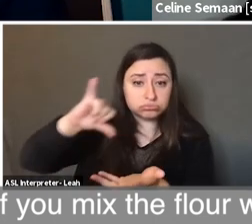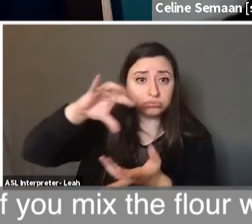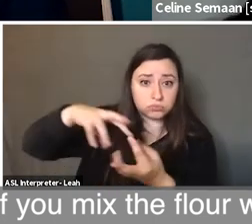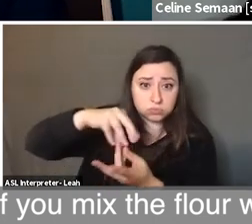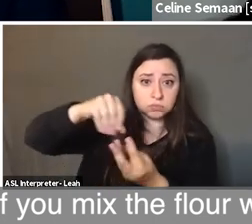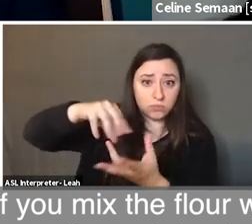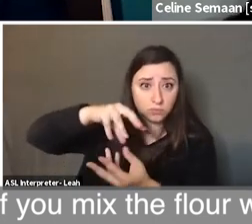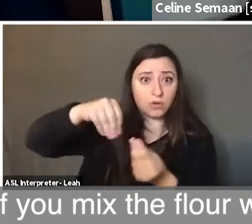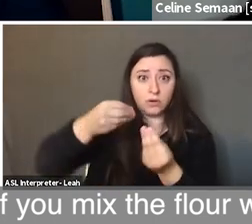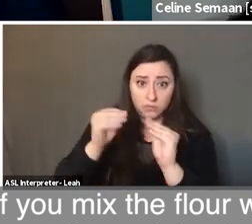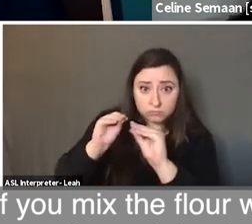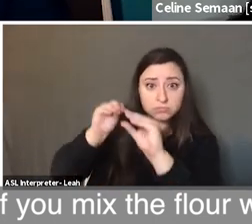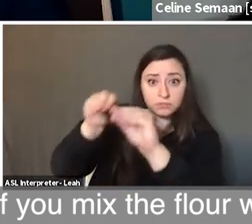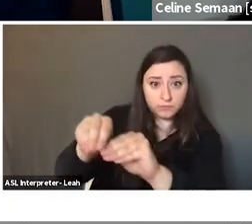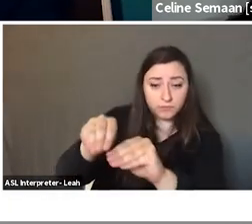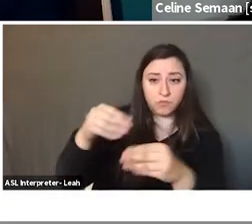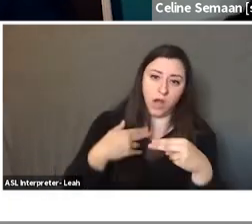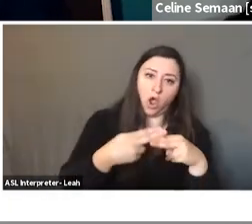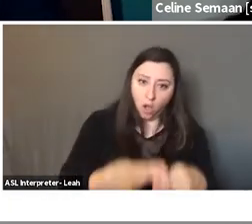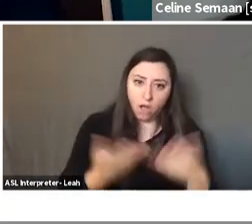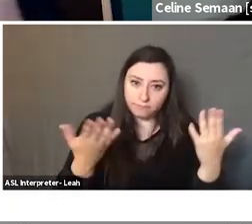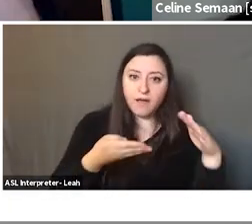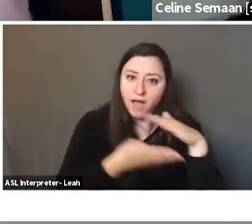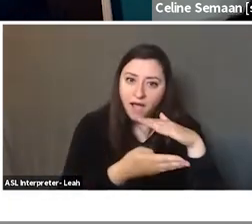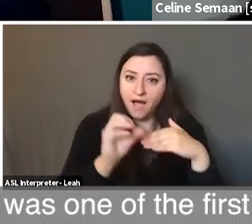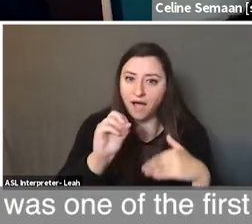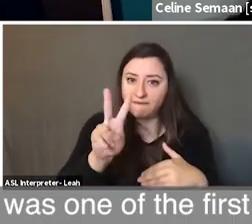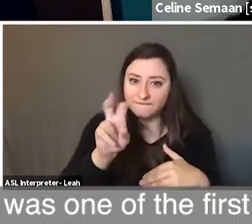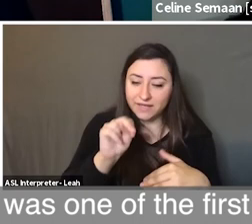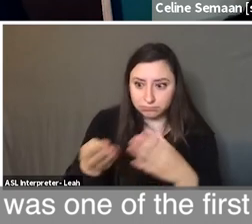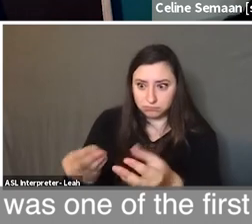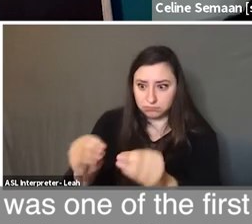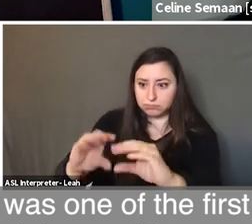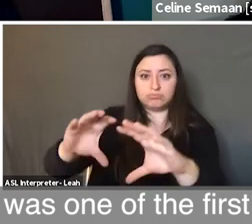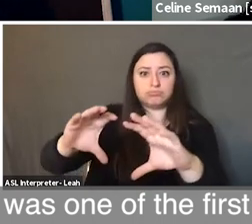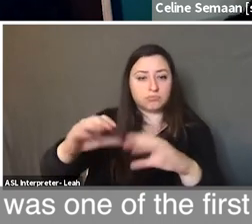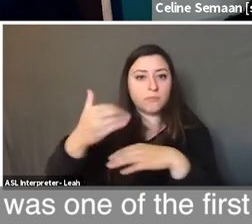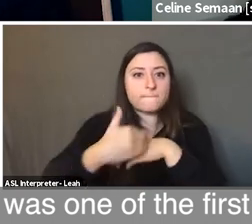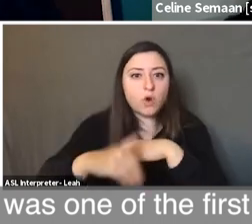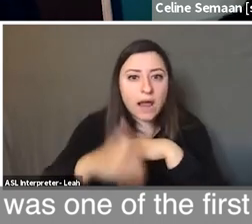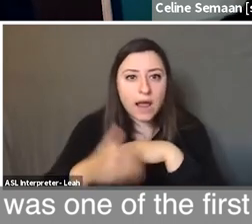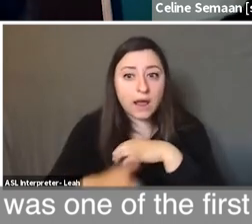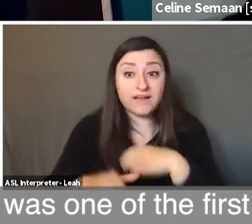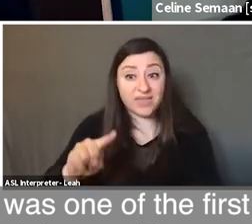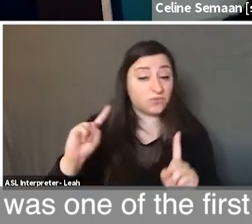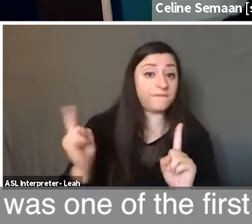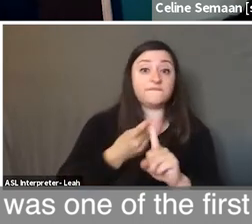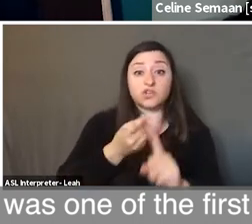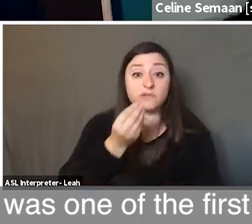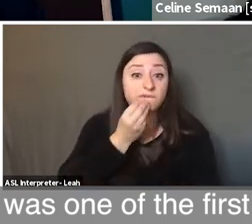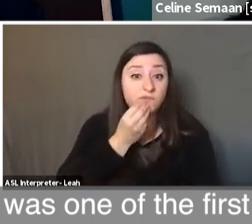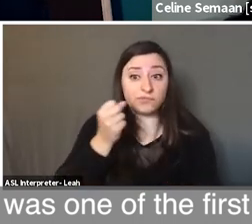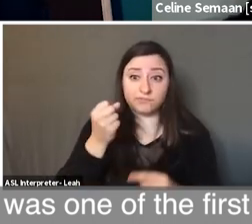actually put it in what we call now an oven, you would get bread. Bread was one of the first foods that were elaborated